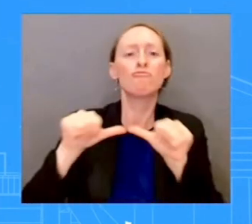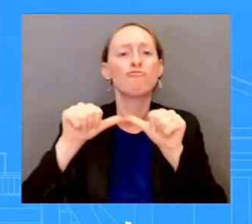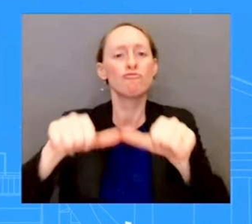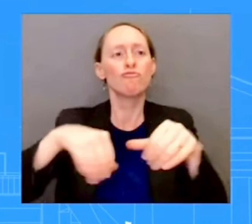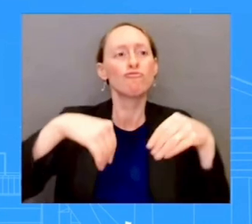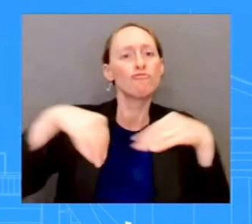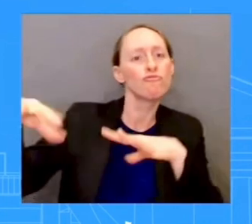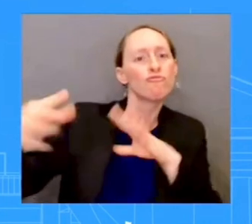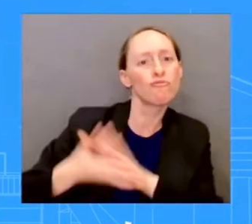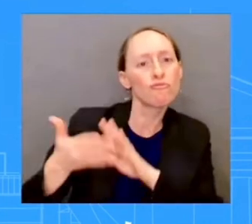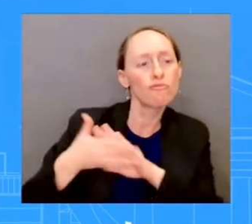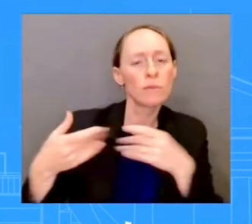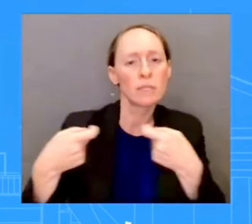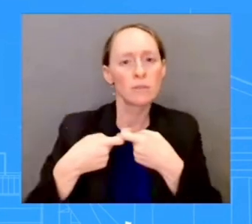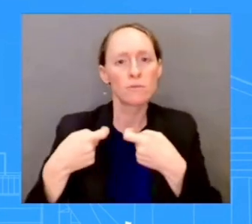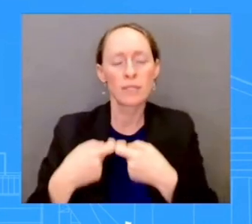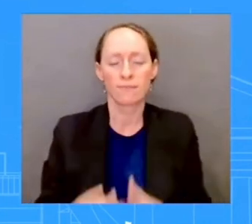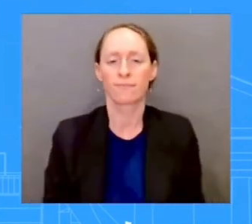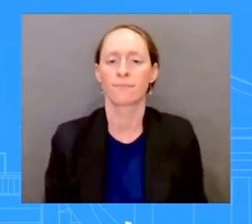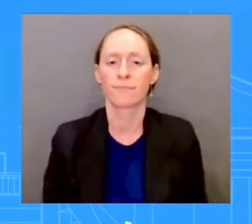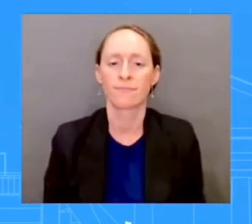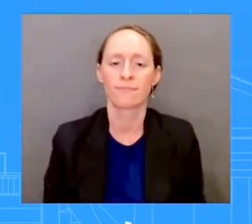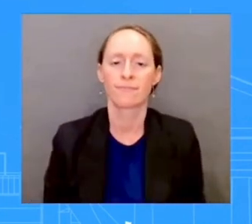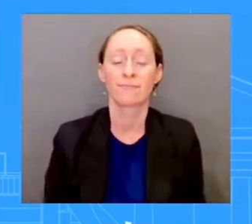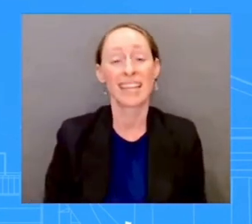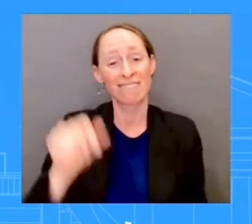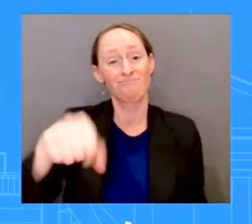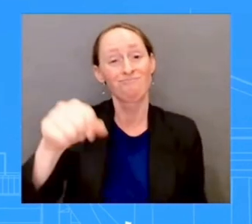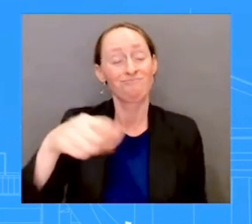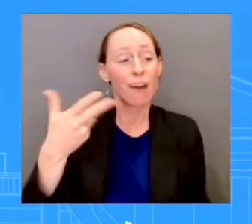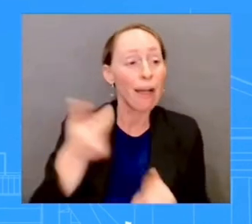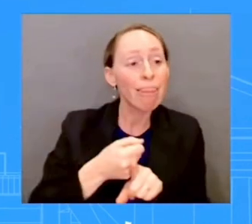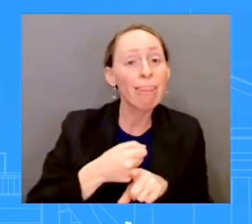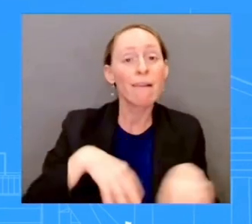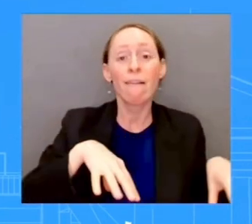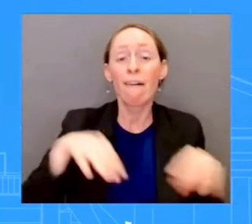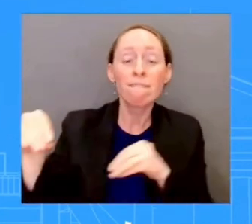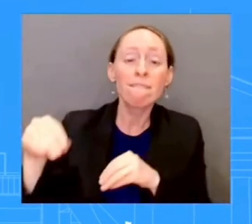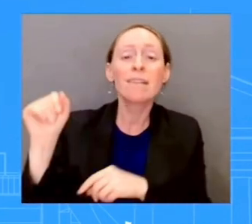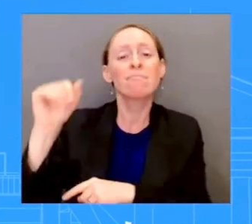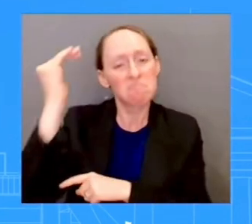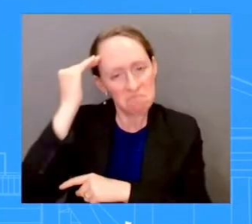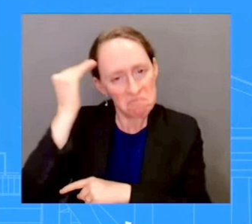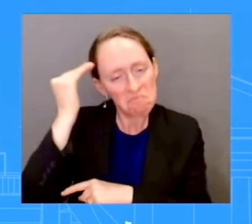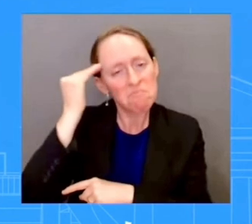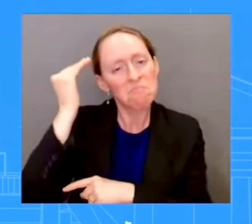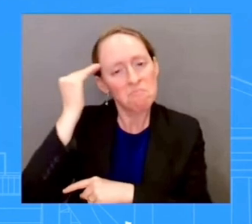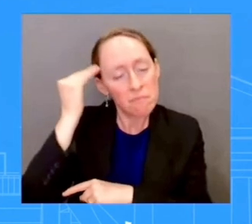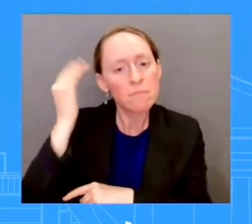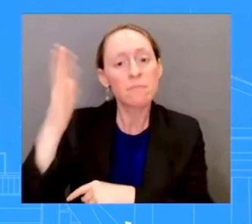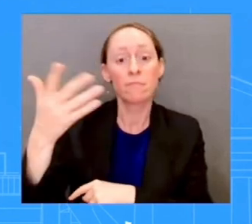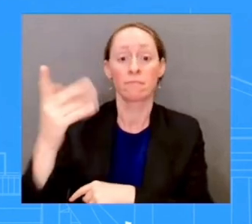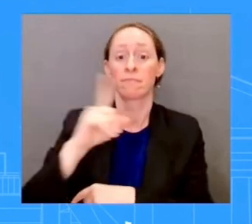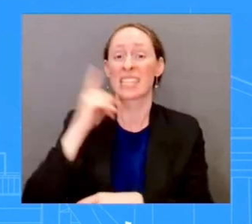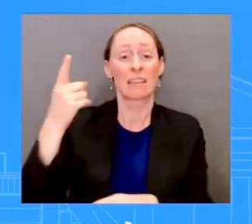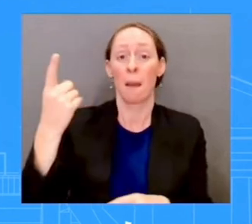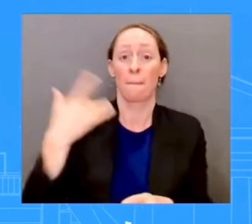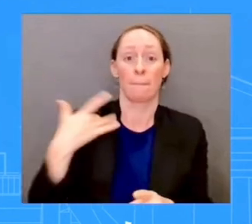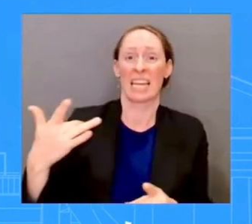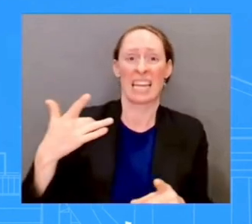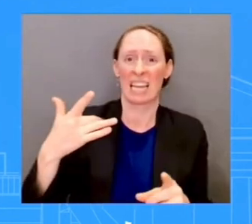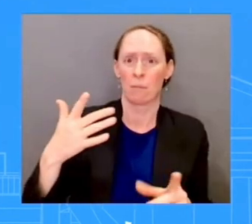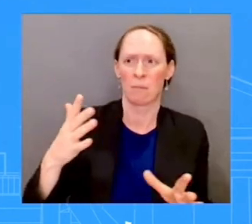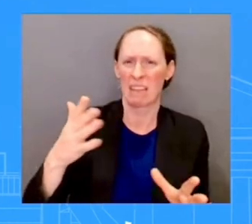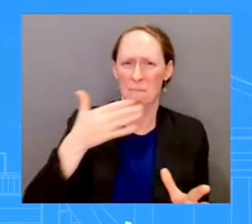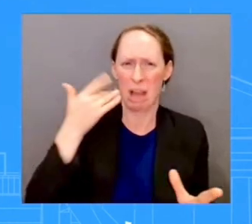a utility takes the power off certain parts of the grid in order to prevent fires. And that's a decision that's made